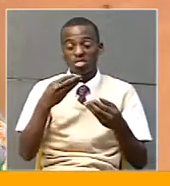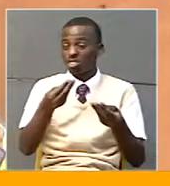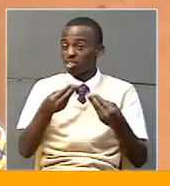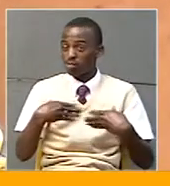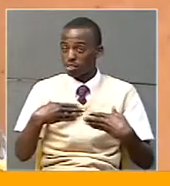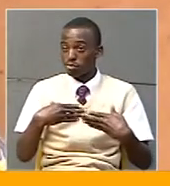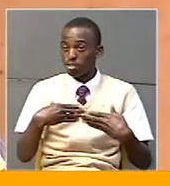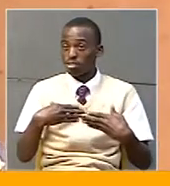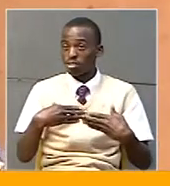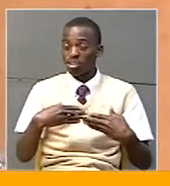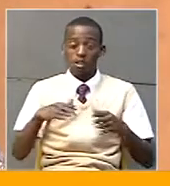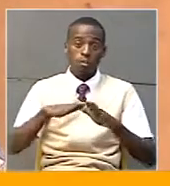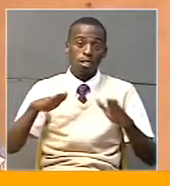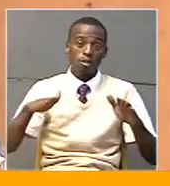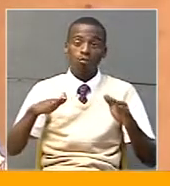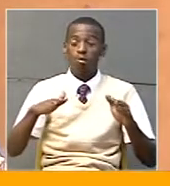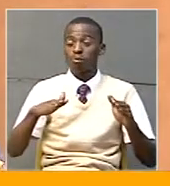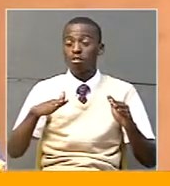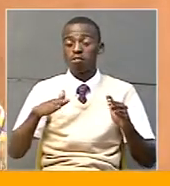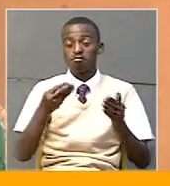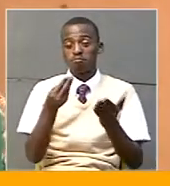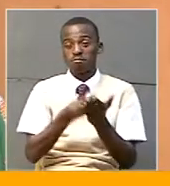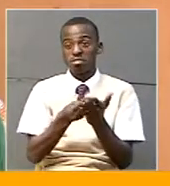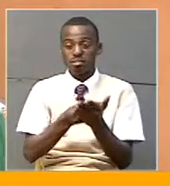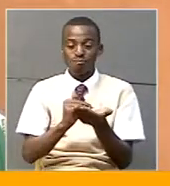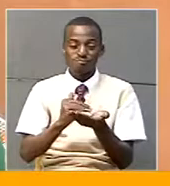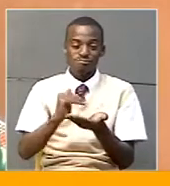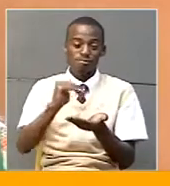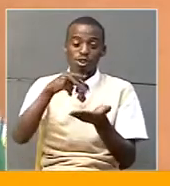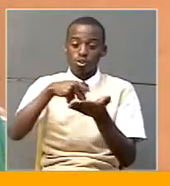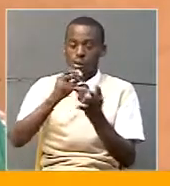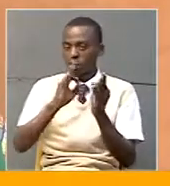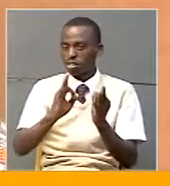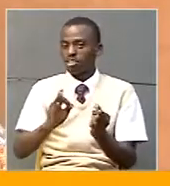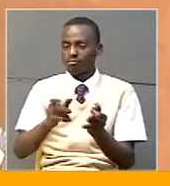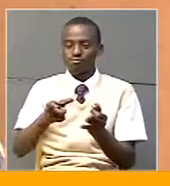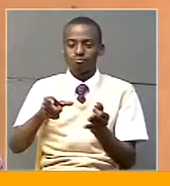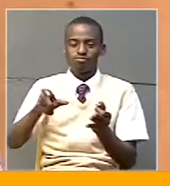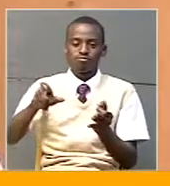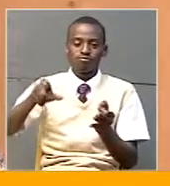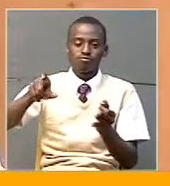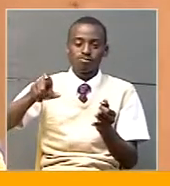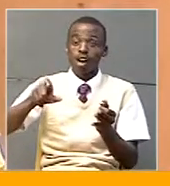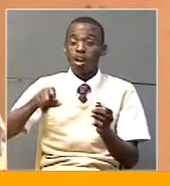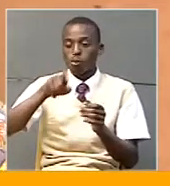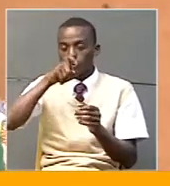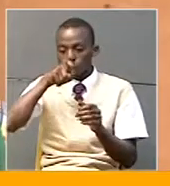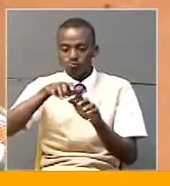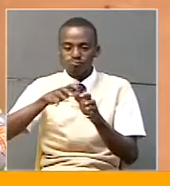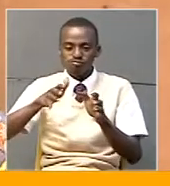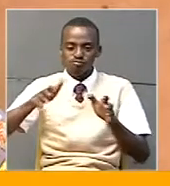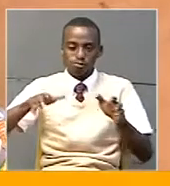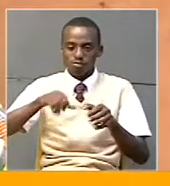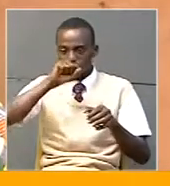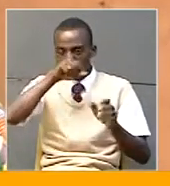my level of income in Greece to buy more inputs for some of the projects we have seen around